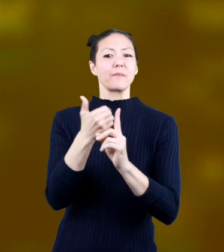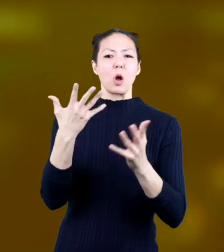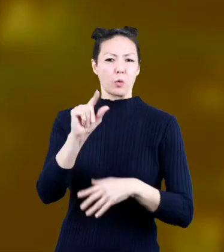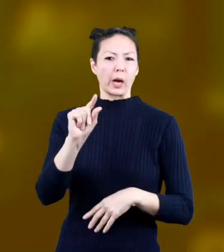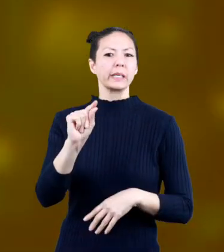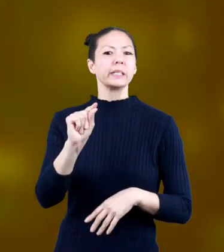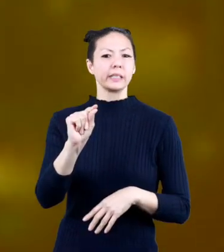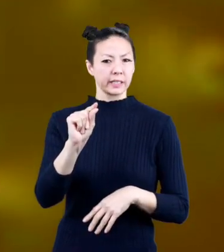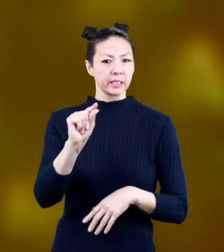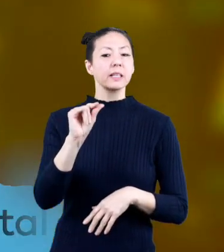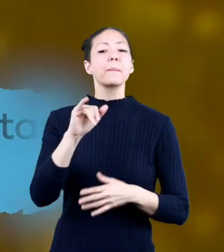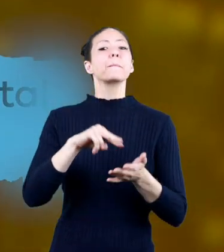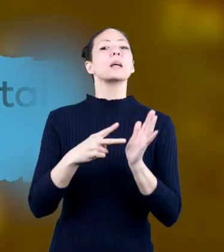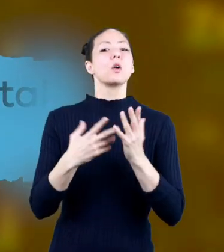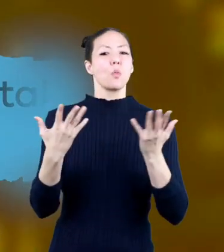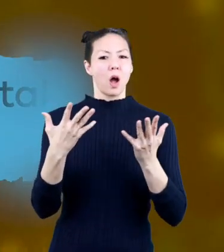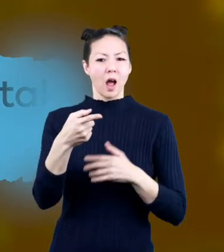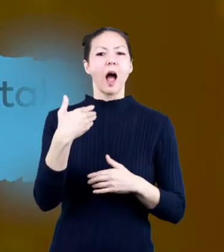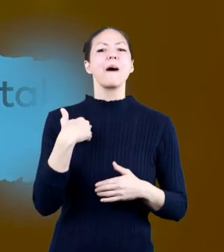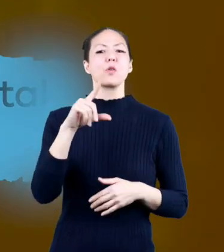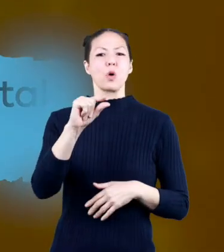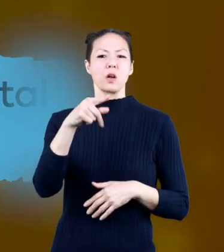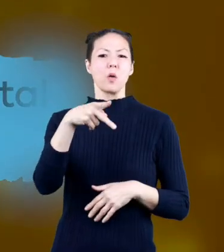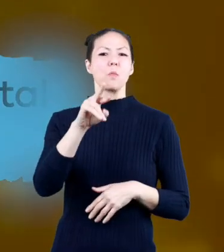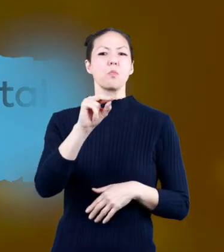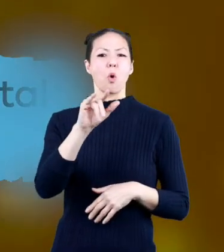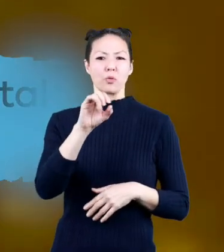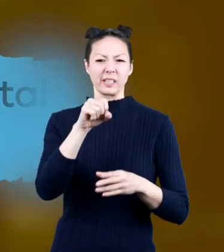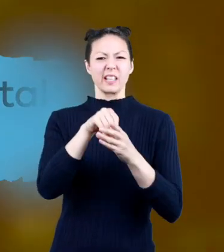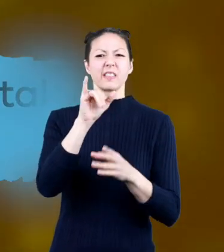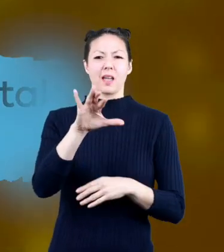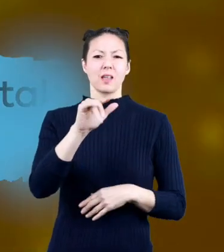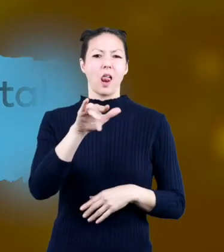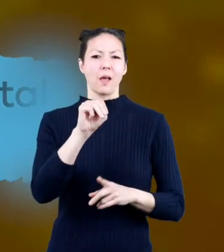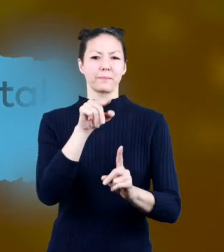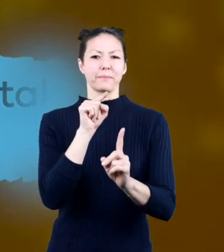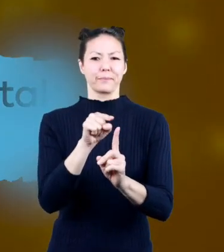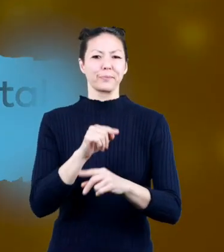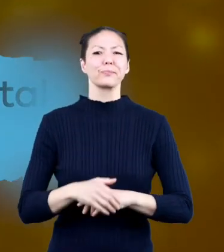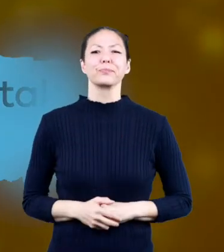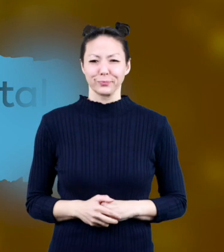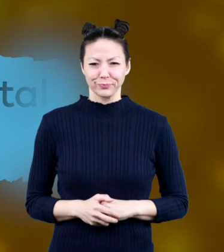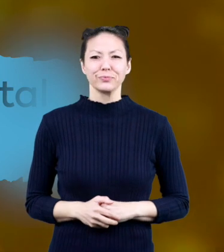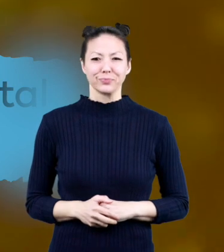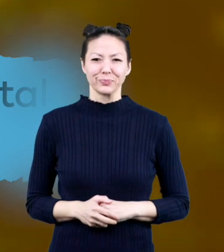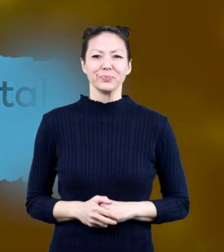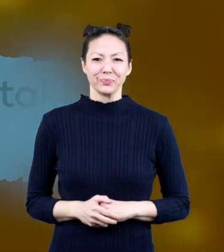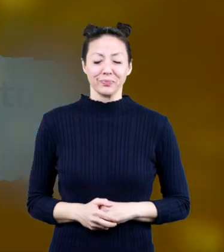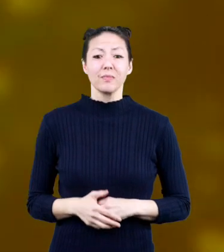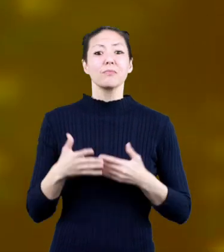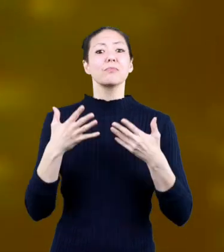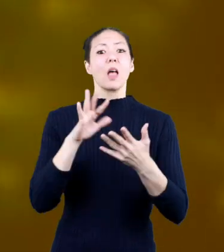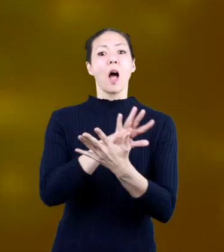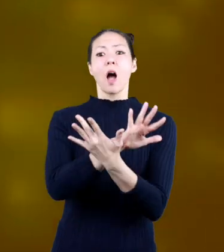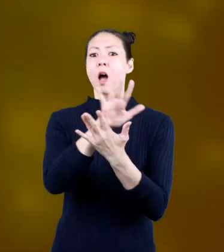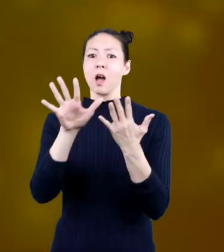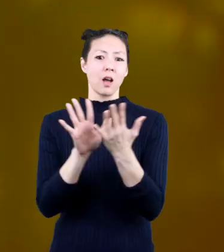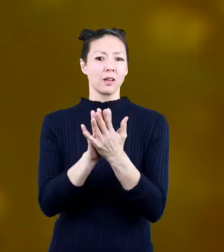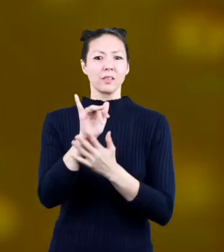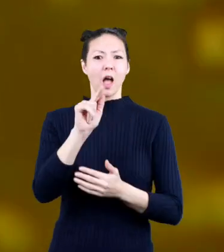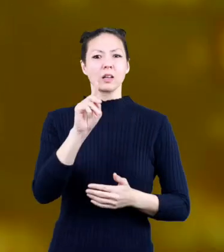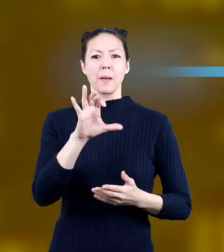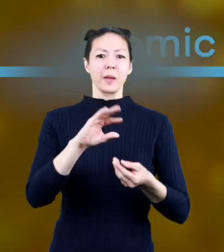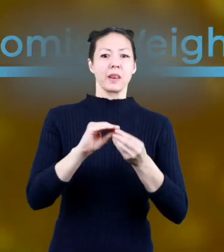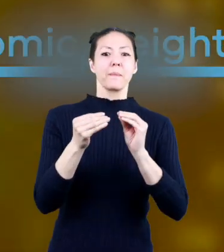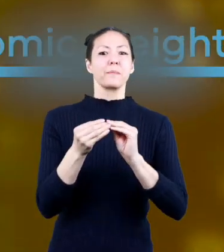number is 20. this means that calcium has a total of 20 protons along with atomic